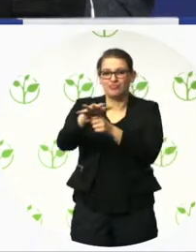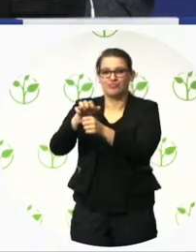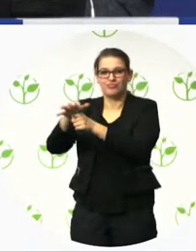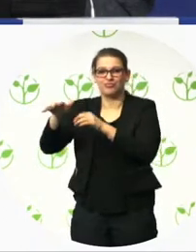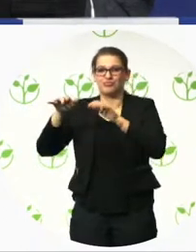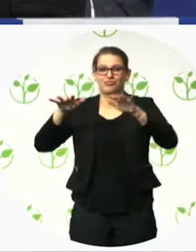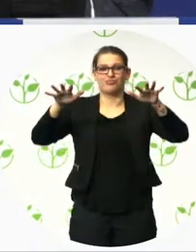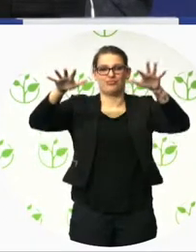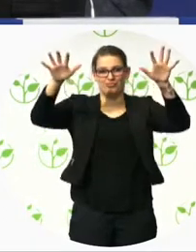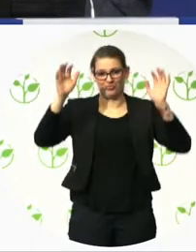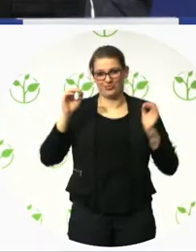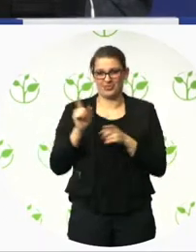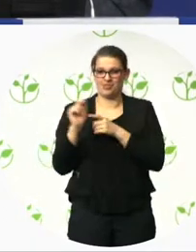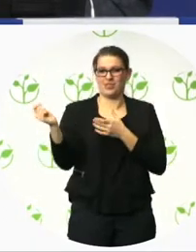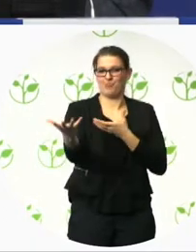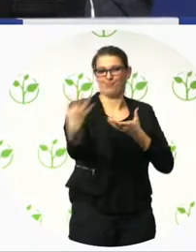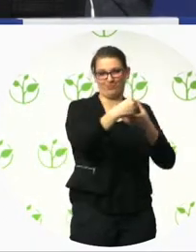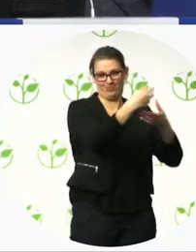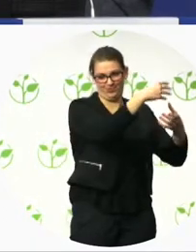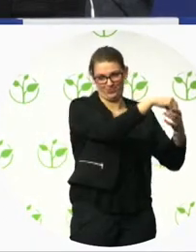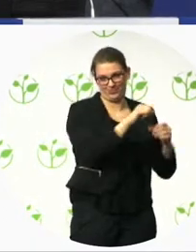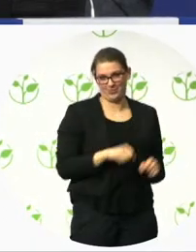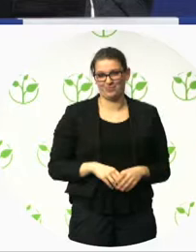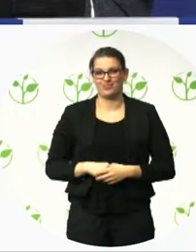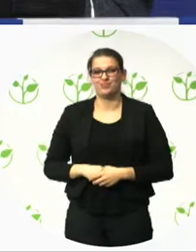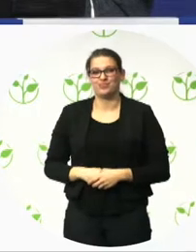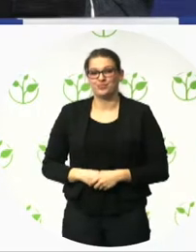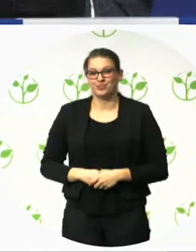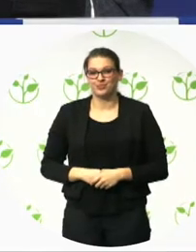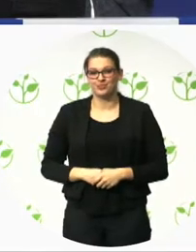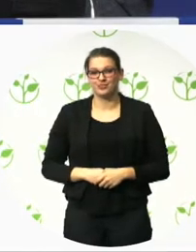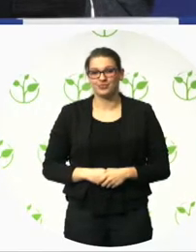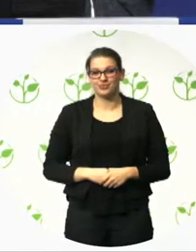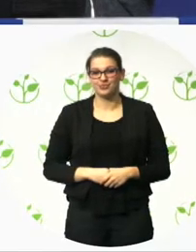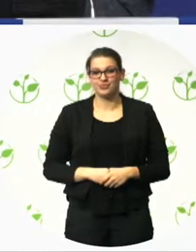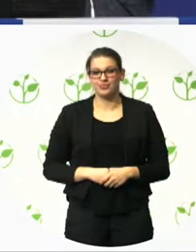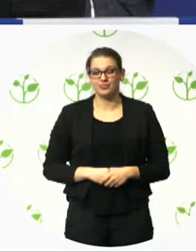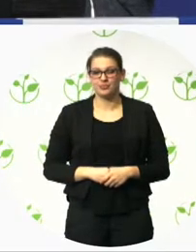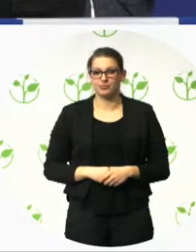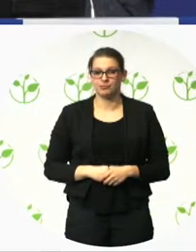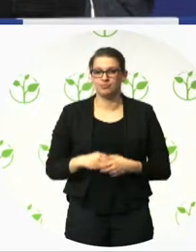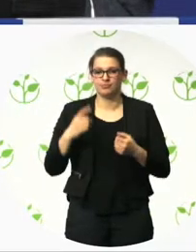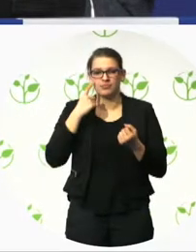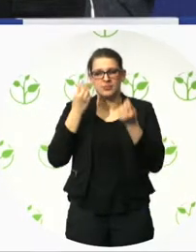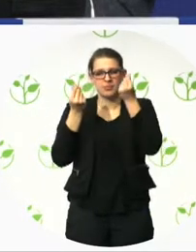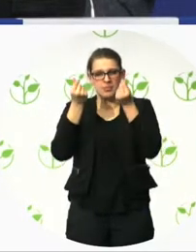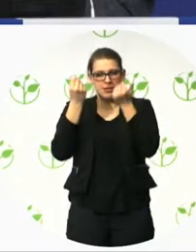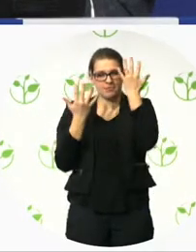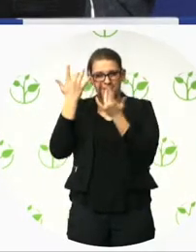act and to cooperate. The costs are often small and financial possibilities exist.